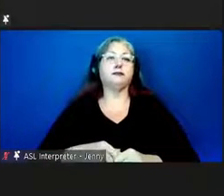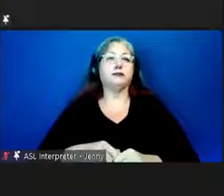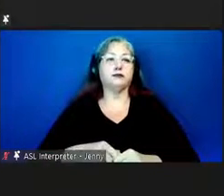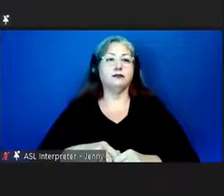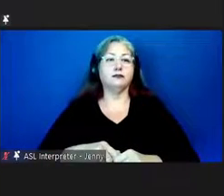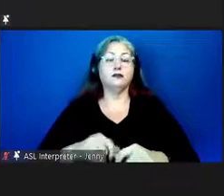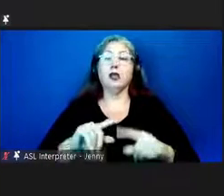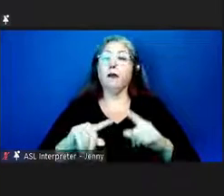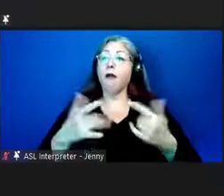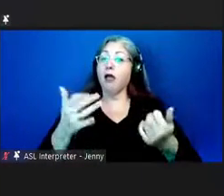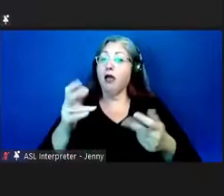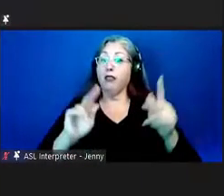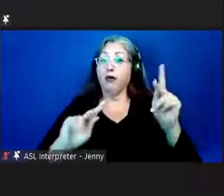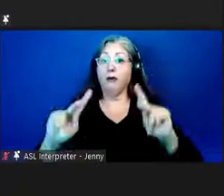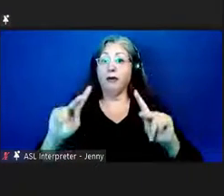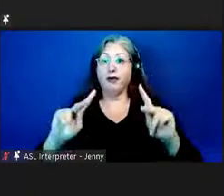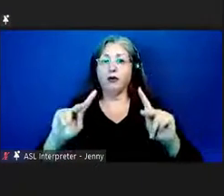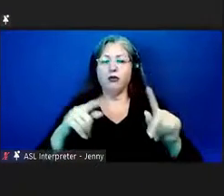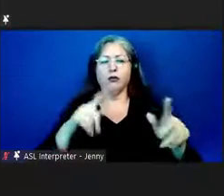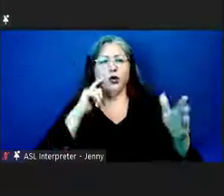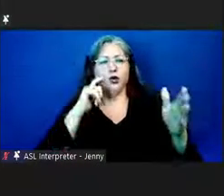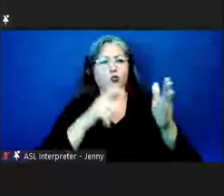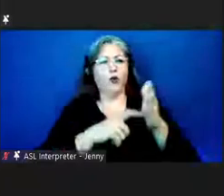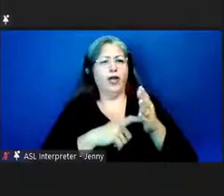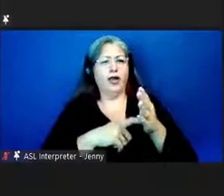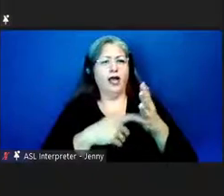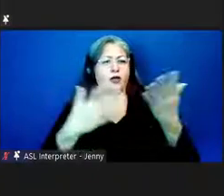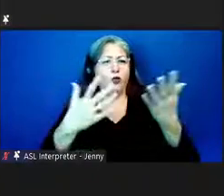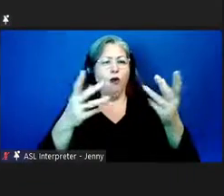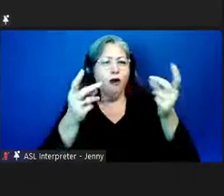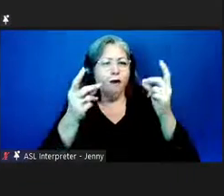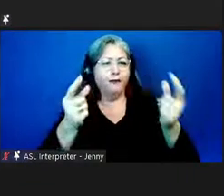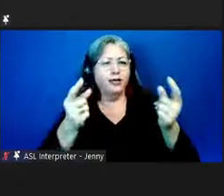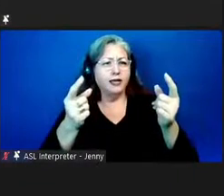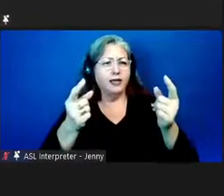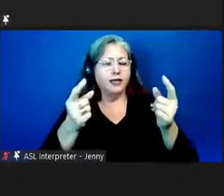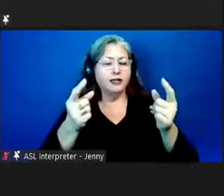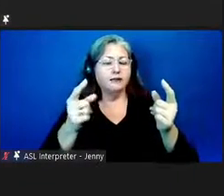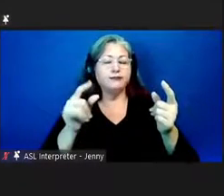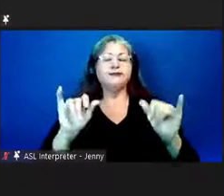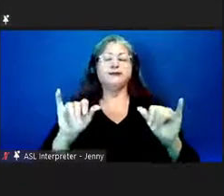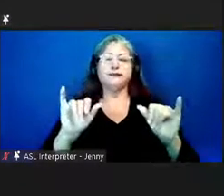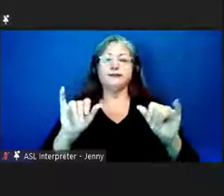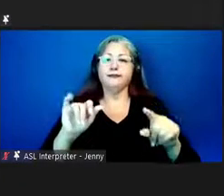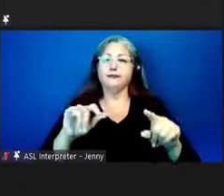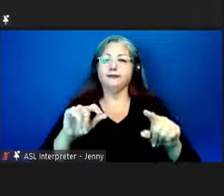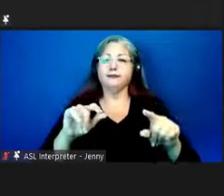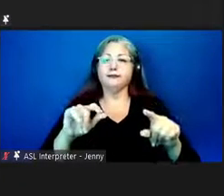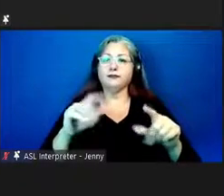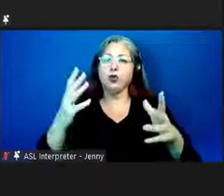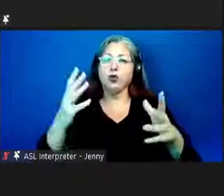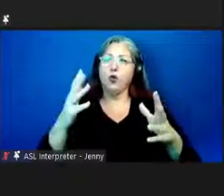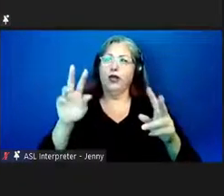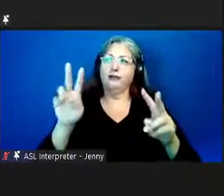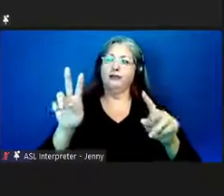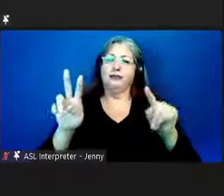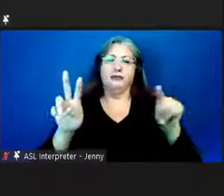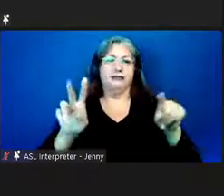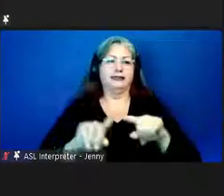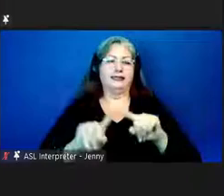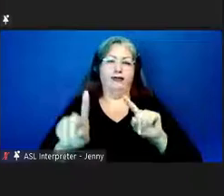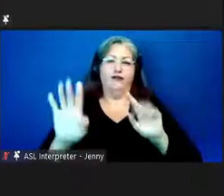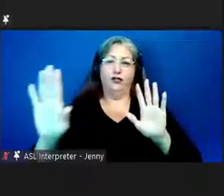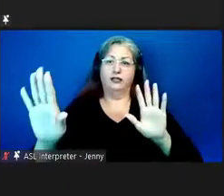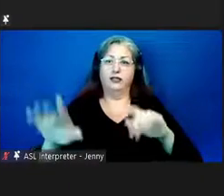our people recognized immediately were the difference the difference